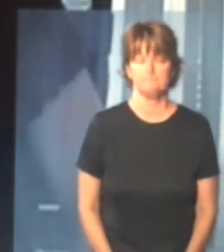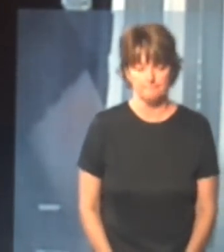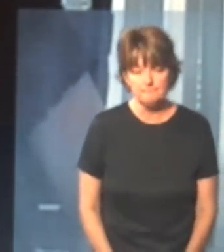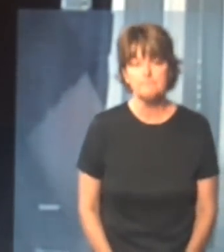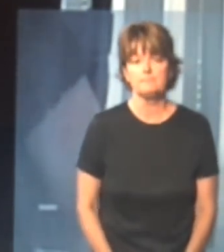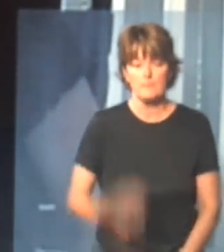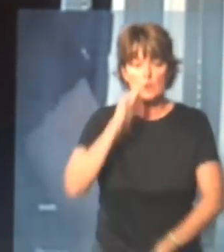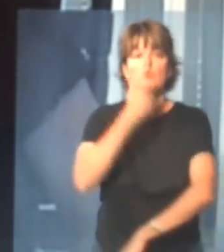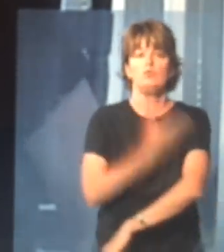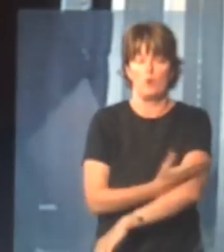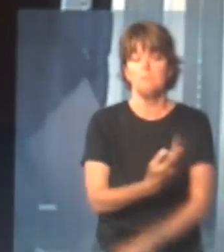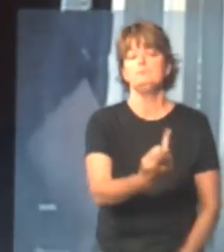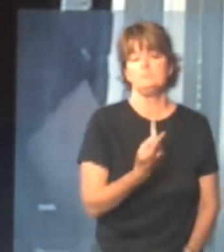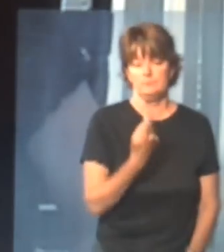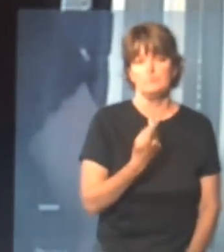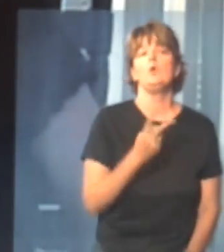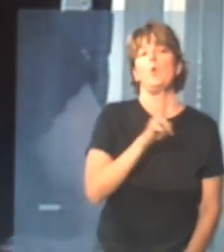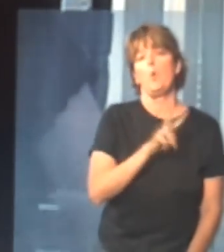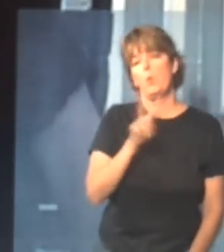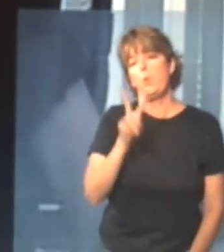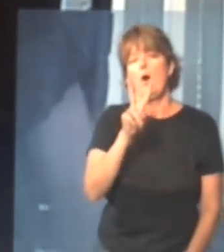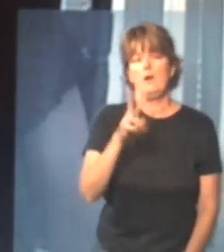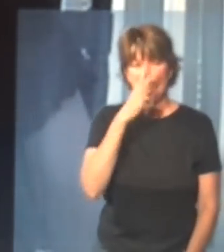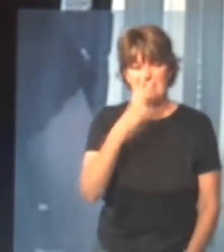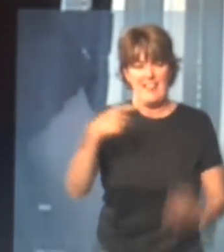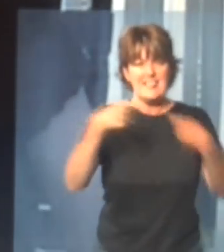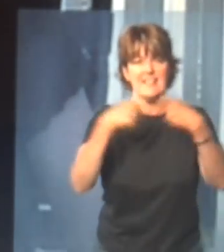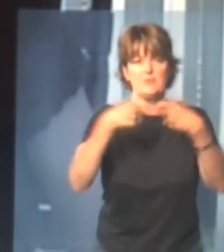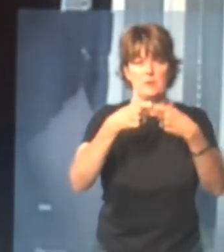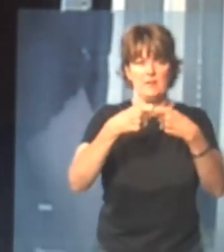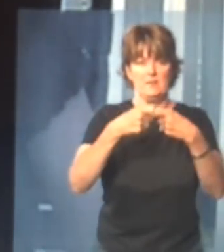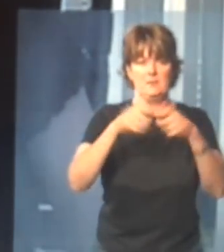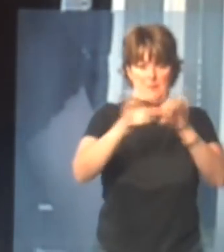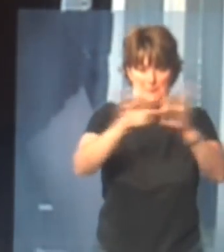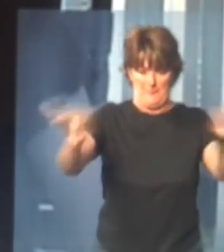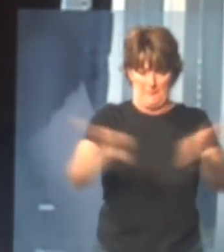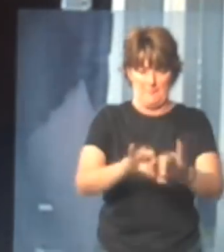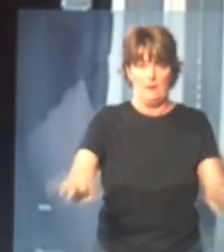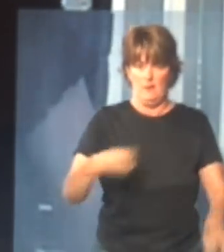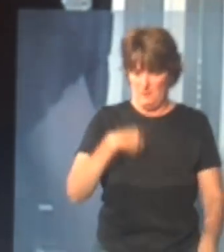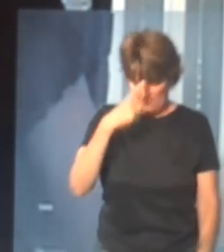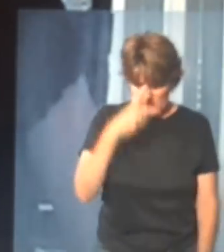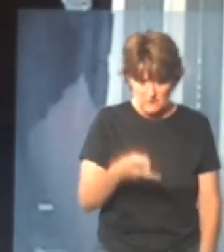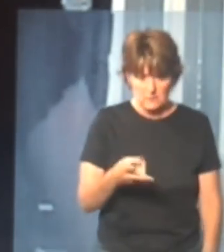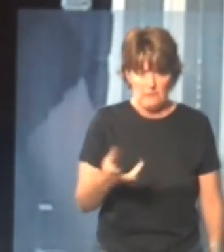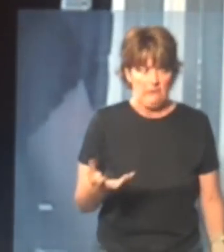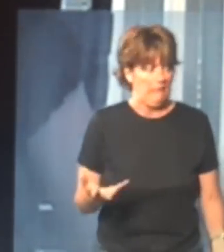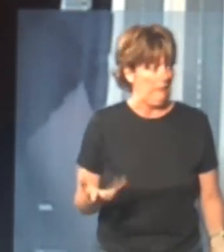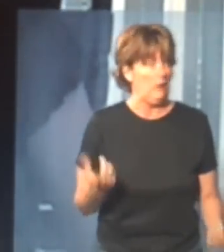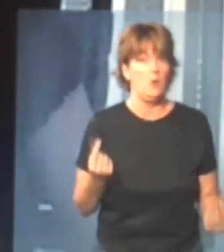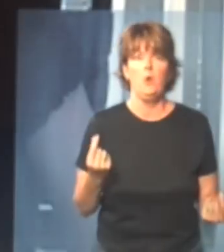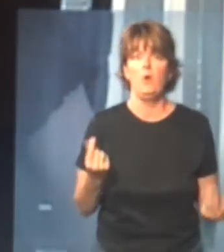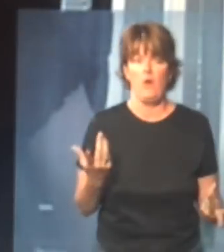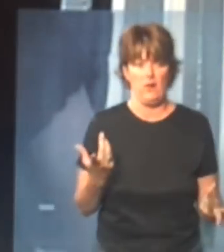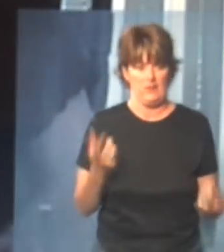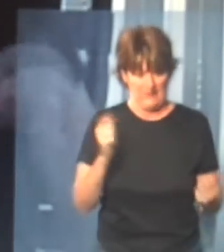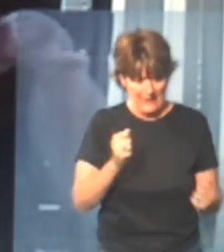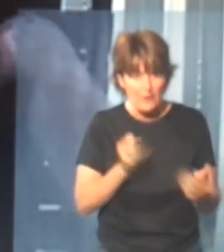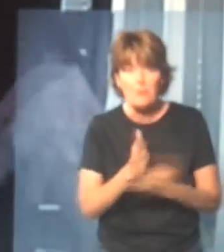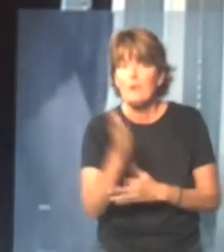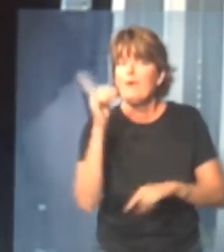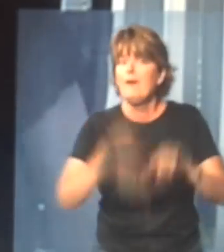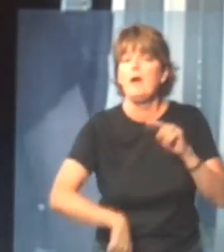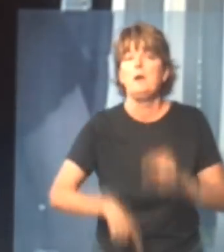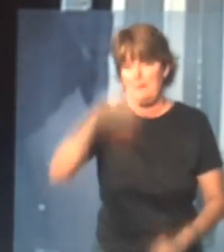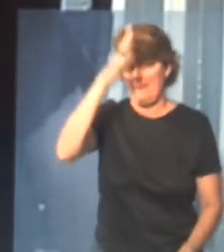here's my daughter, Mindy, and I, we'd go walking up to this barbed wire fence, and I'm like, oh my God, how am I going to go to this fence, and there was a